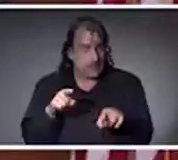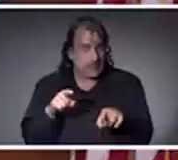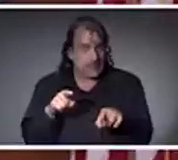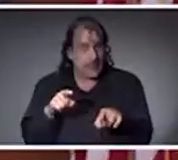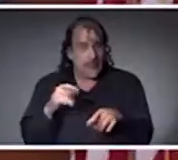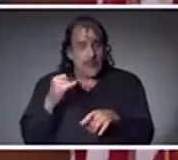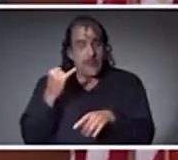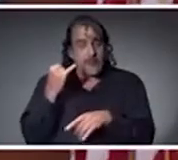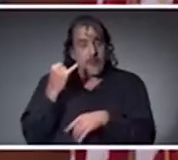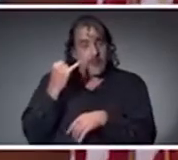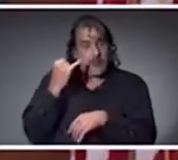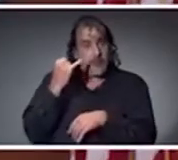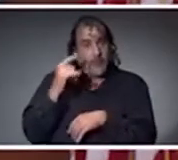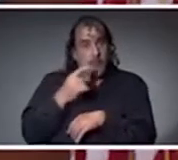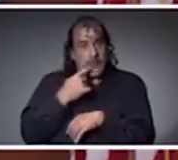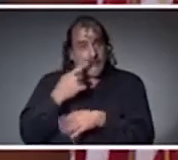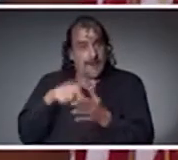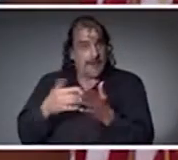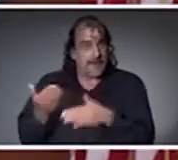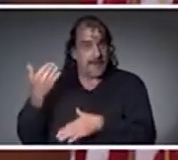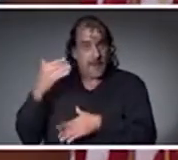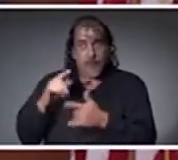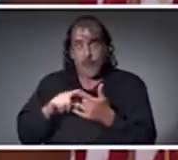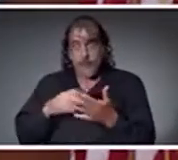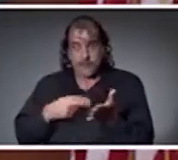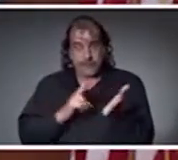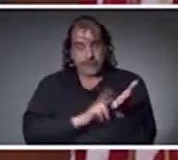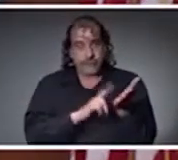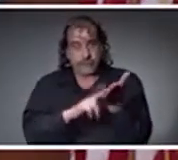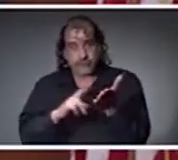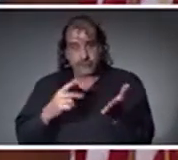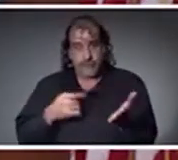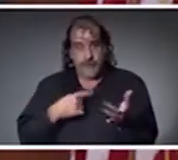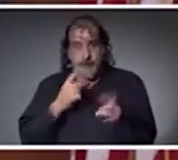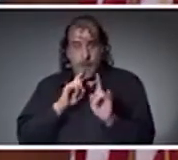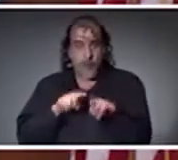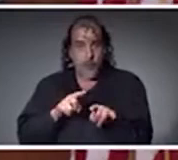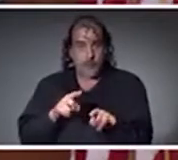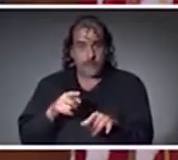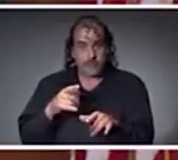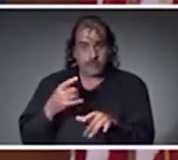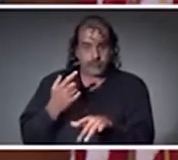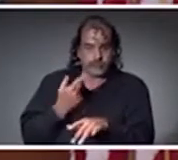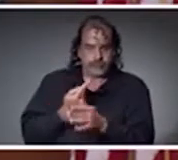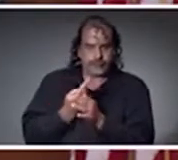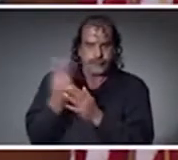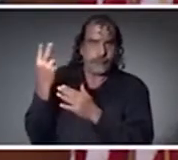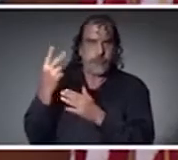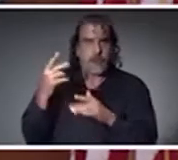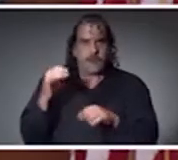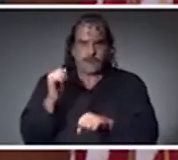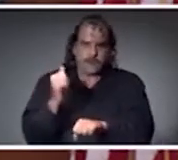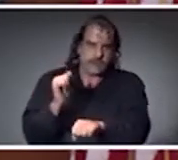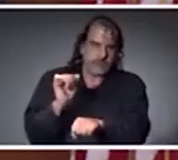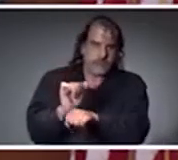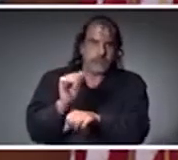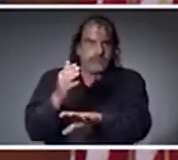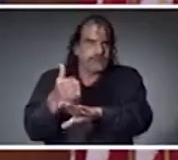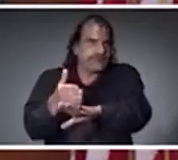We signed the previous order a few weeks ago and it's working. Things have been improving.